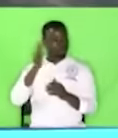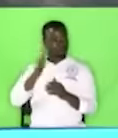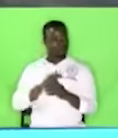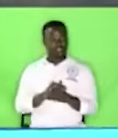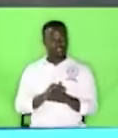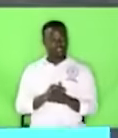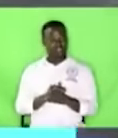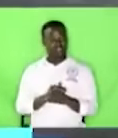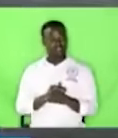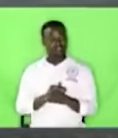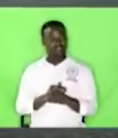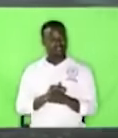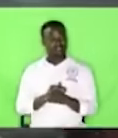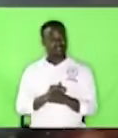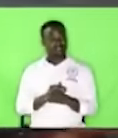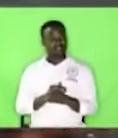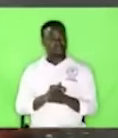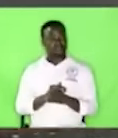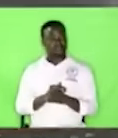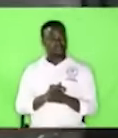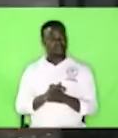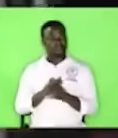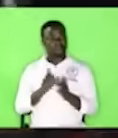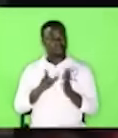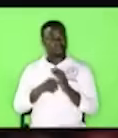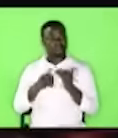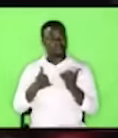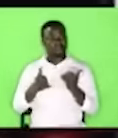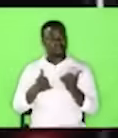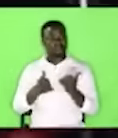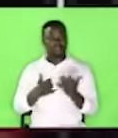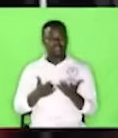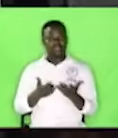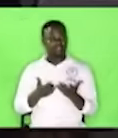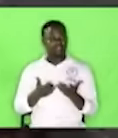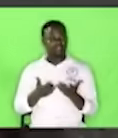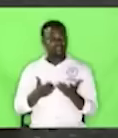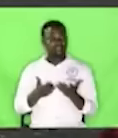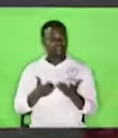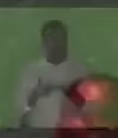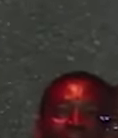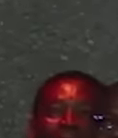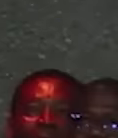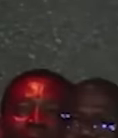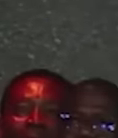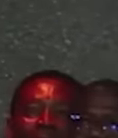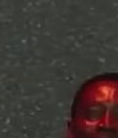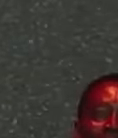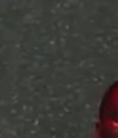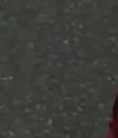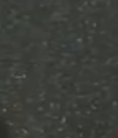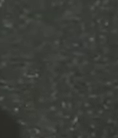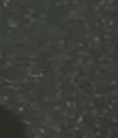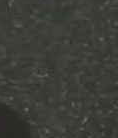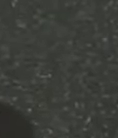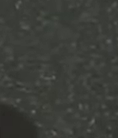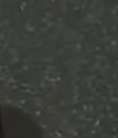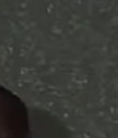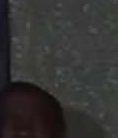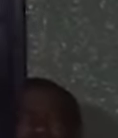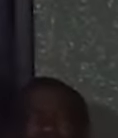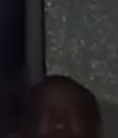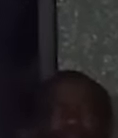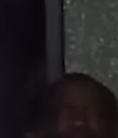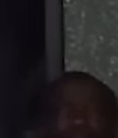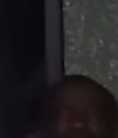be like cocoa everybody is going to have it because one day whilst he was walking the bible says